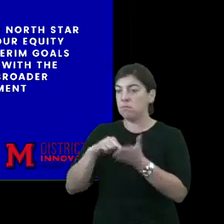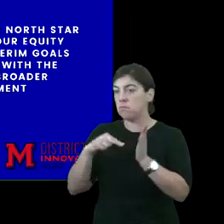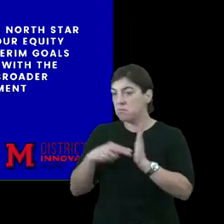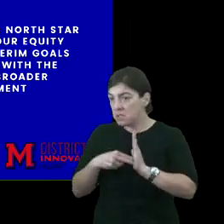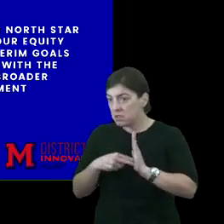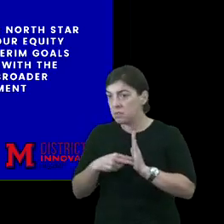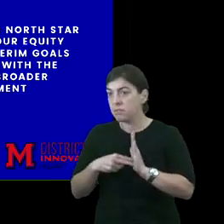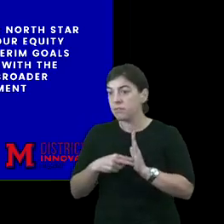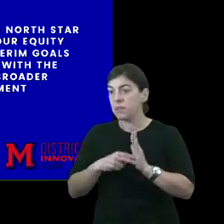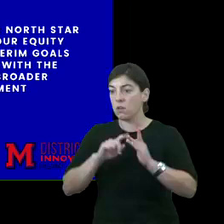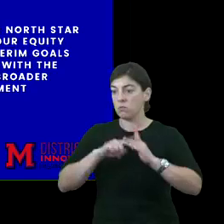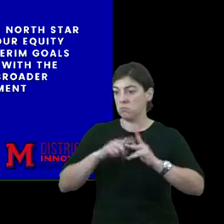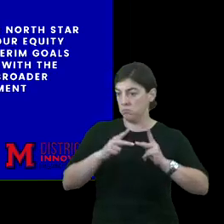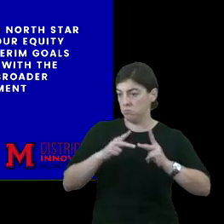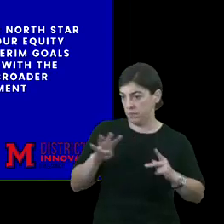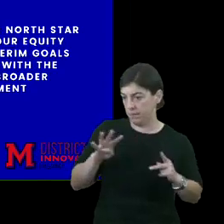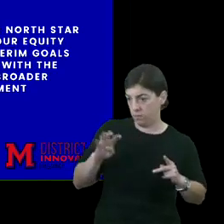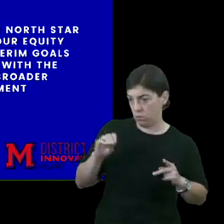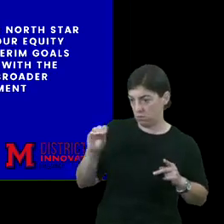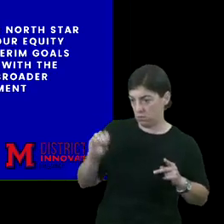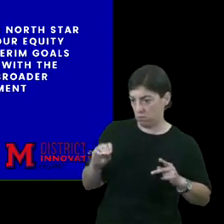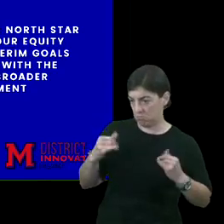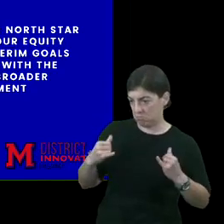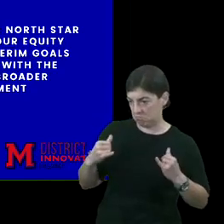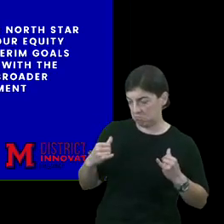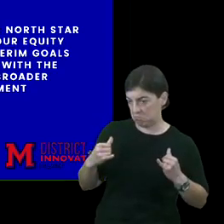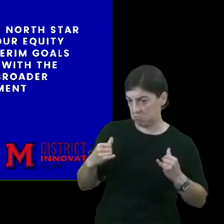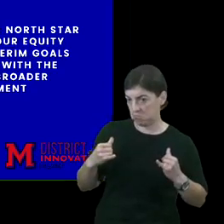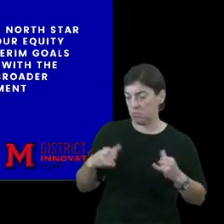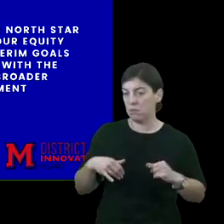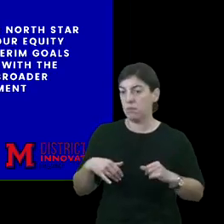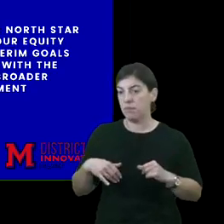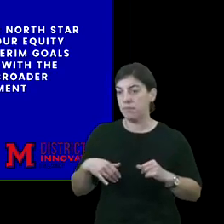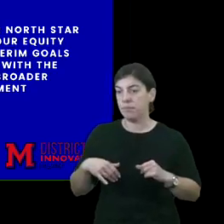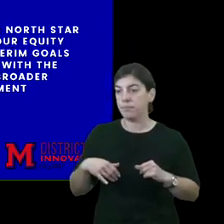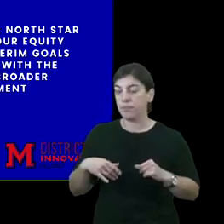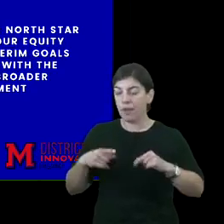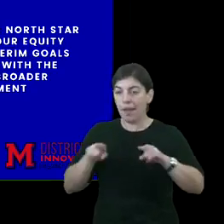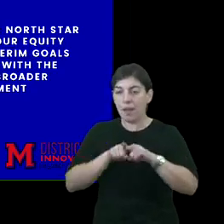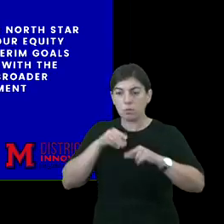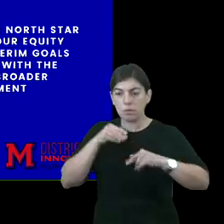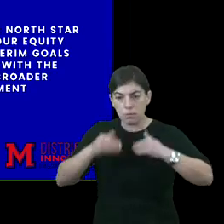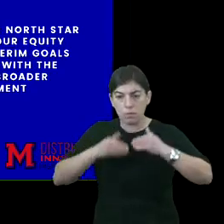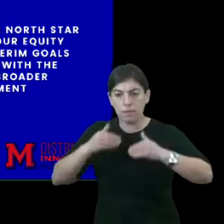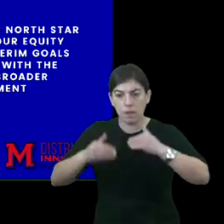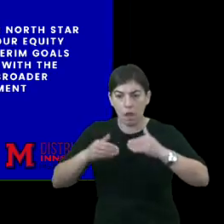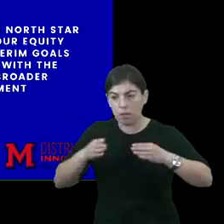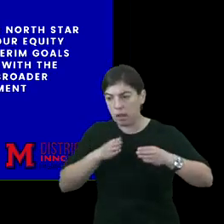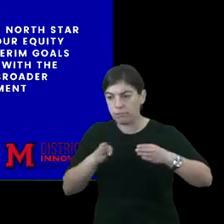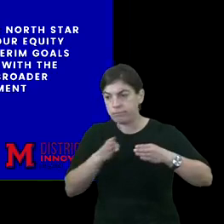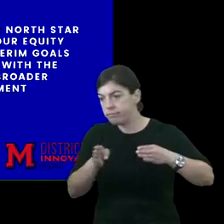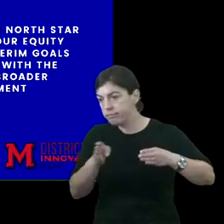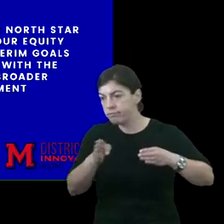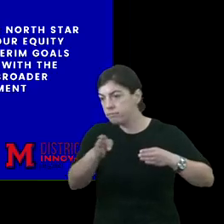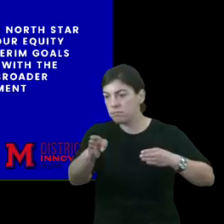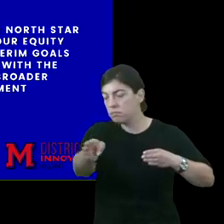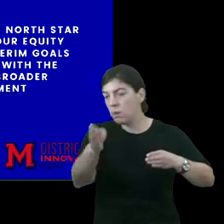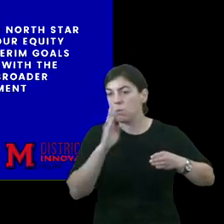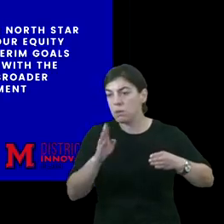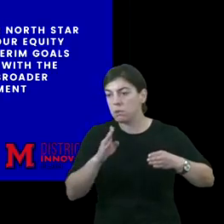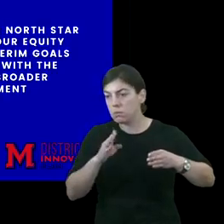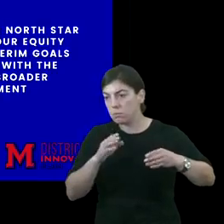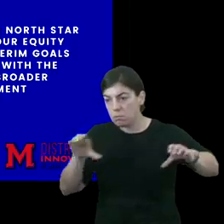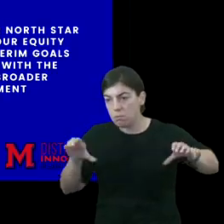starting point 40%. And as we move along the continuum, we will begin to take